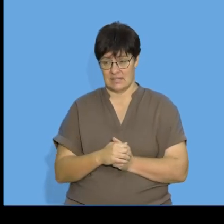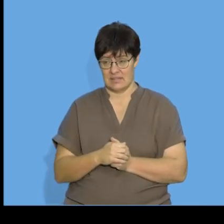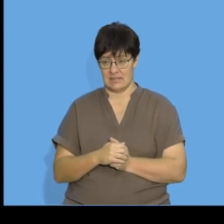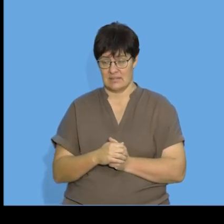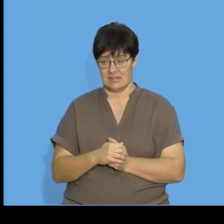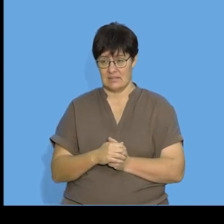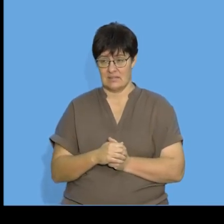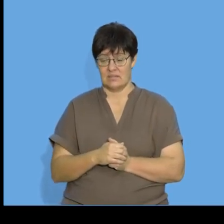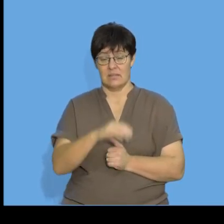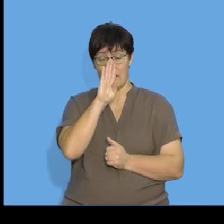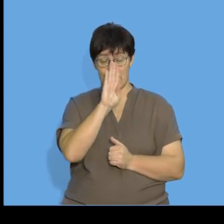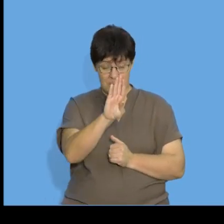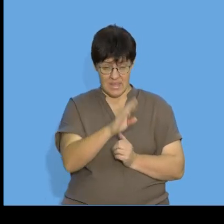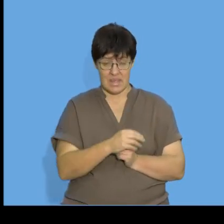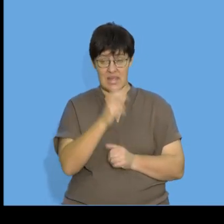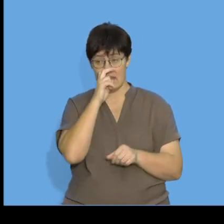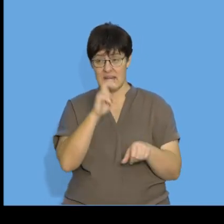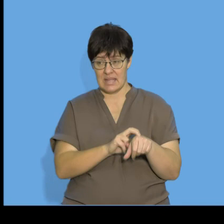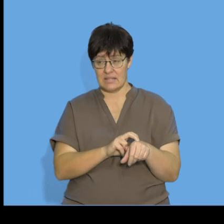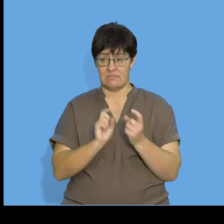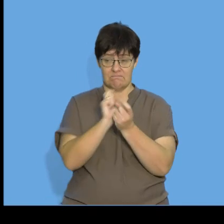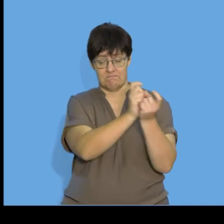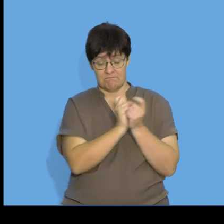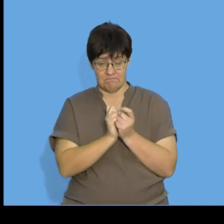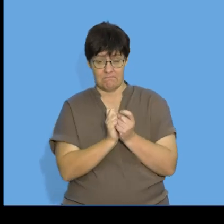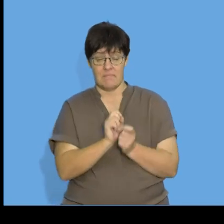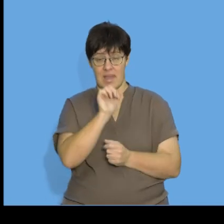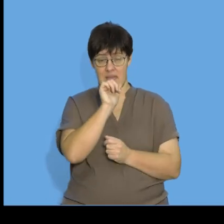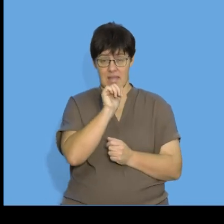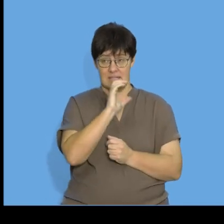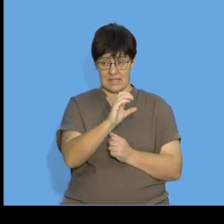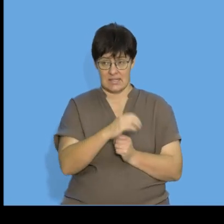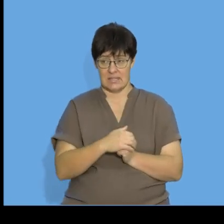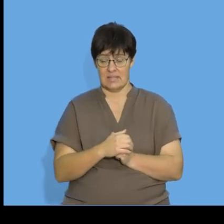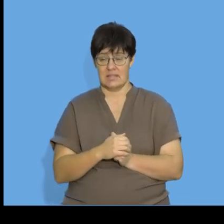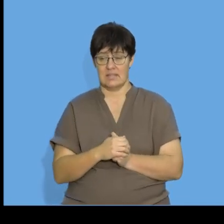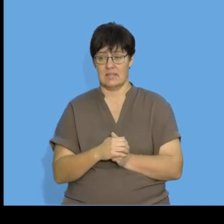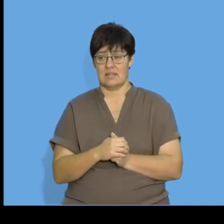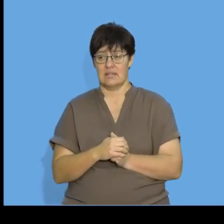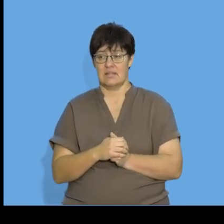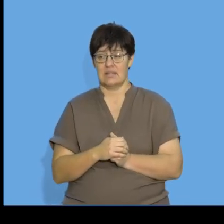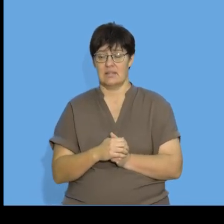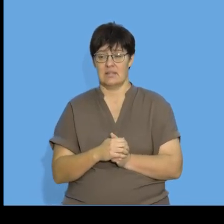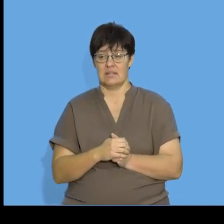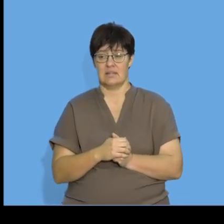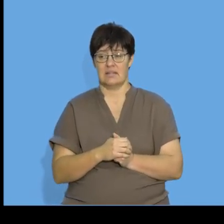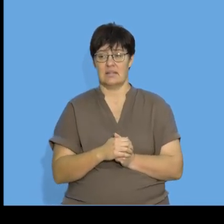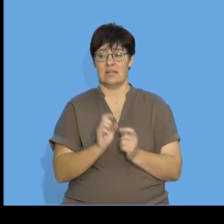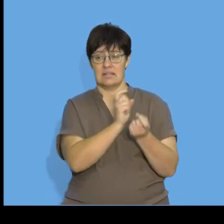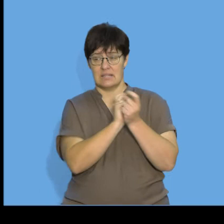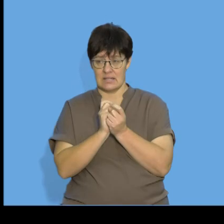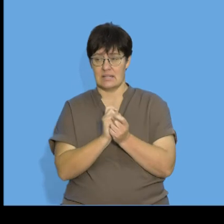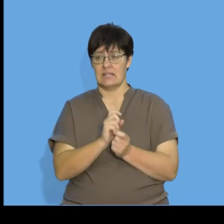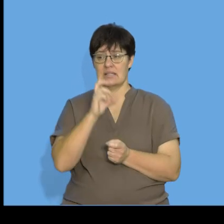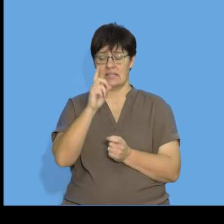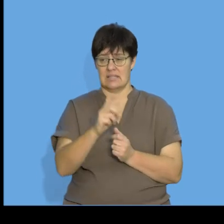D team B would then have to play team C and team